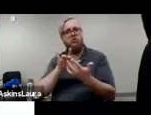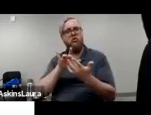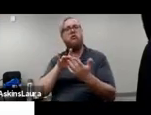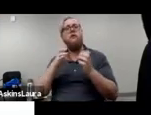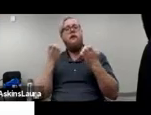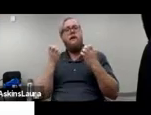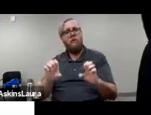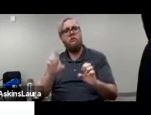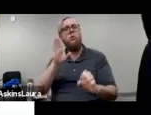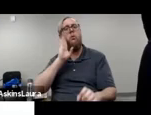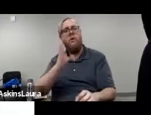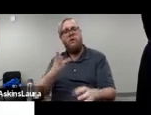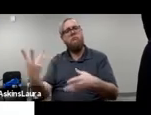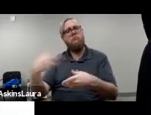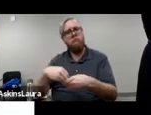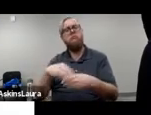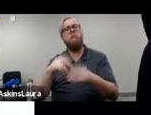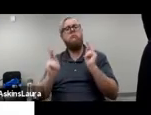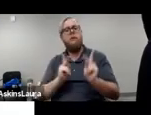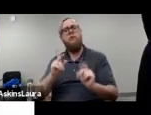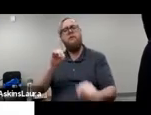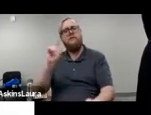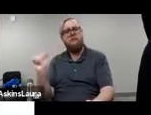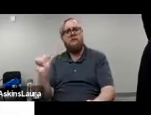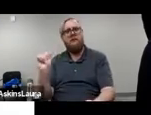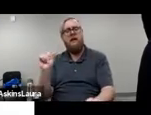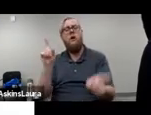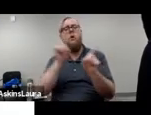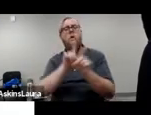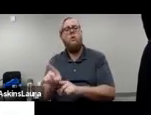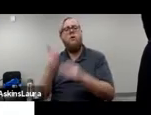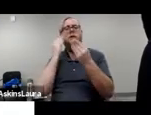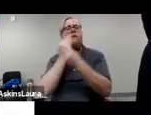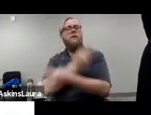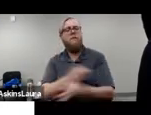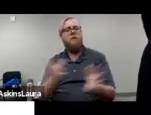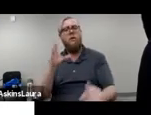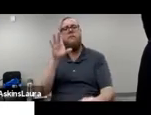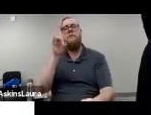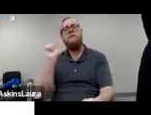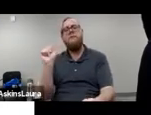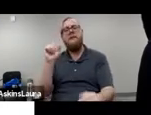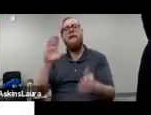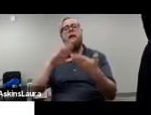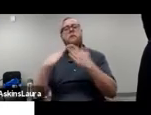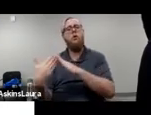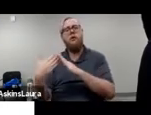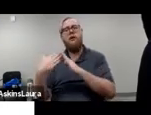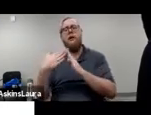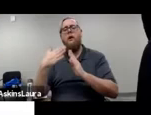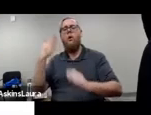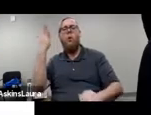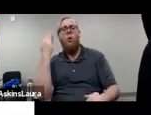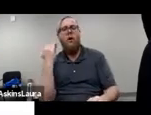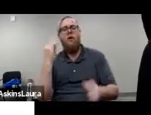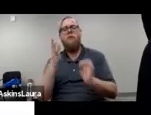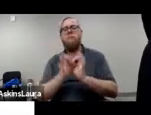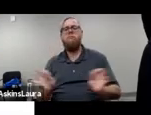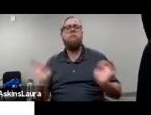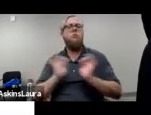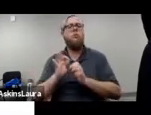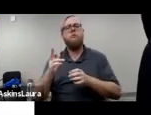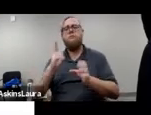of people with disabilities, and finally to inform the disability community about the importance of